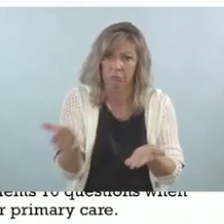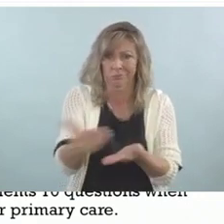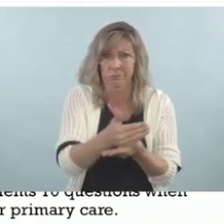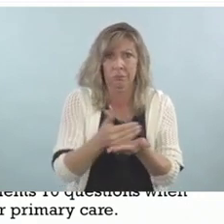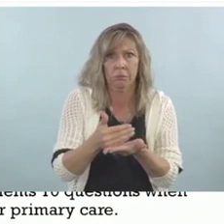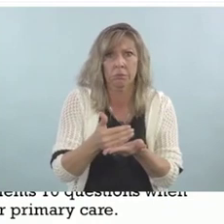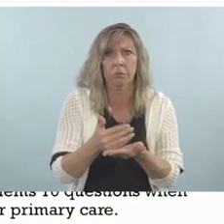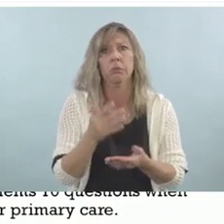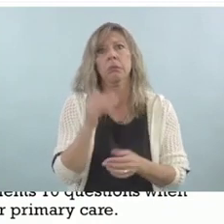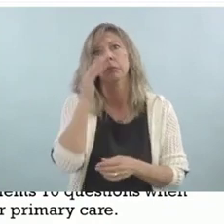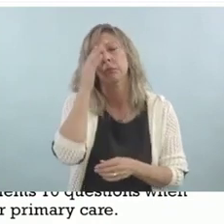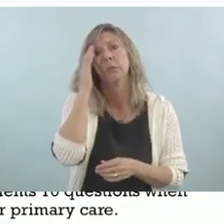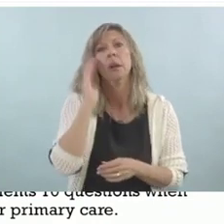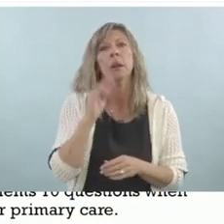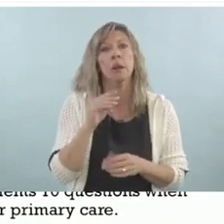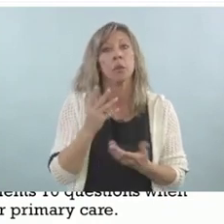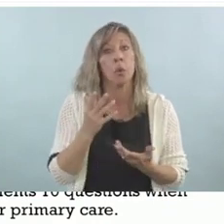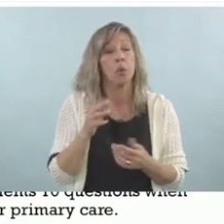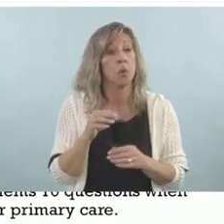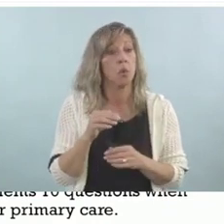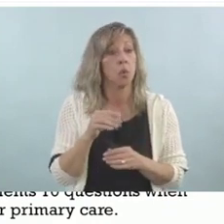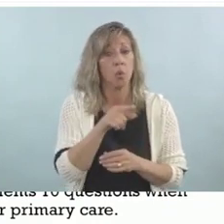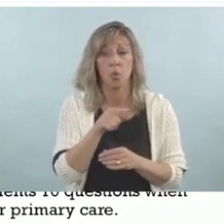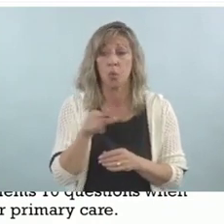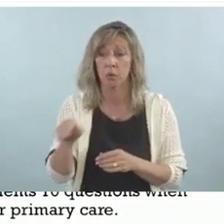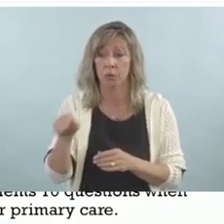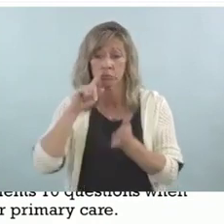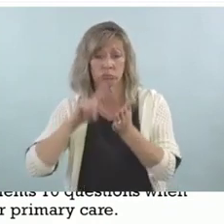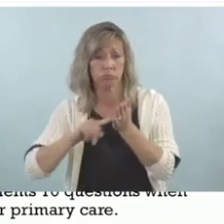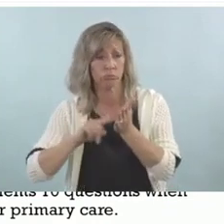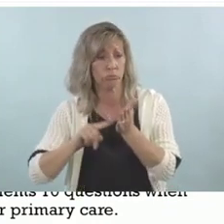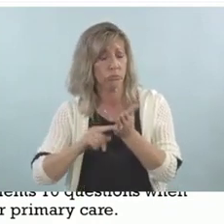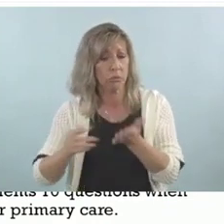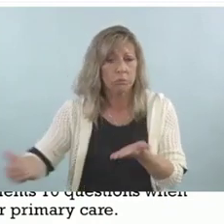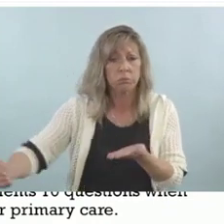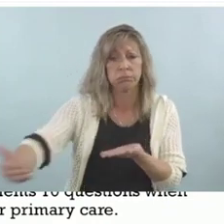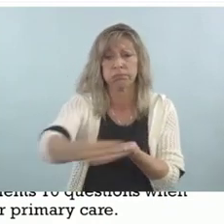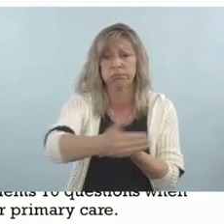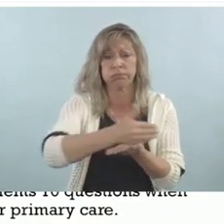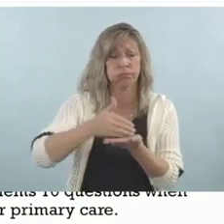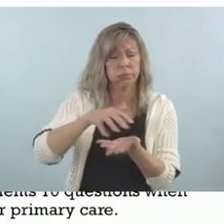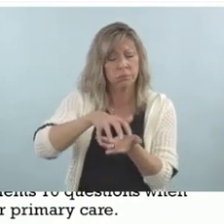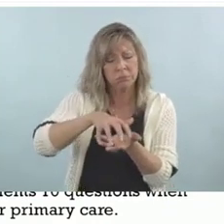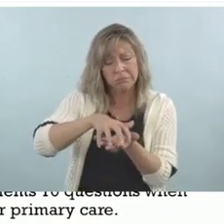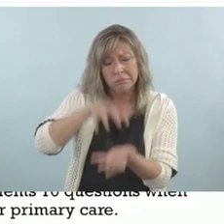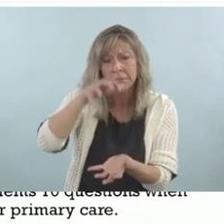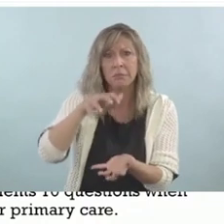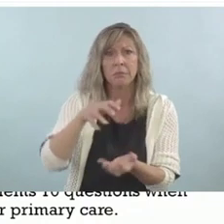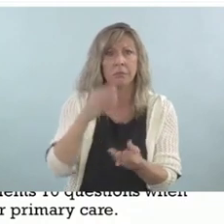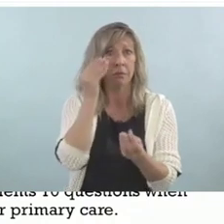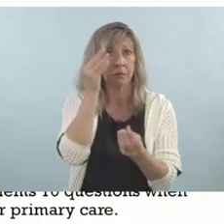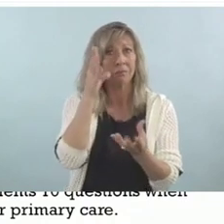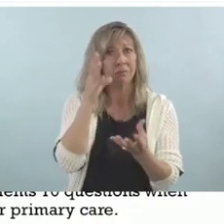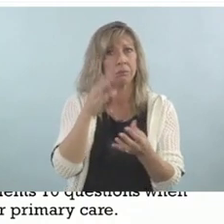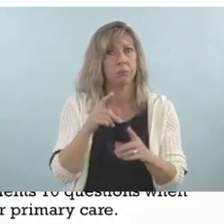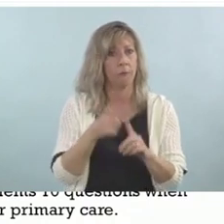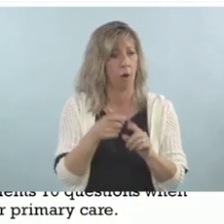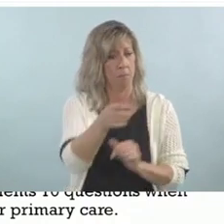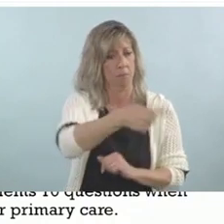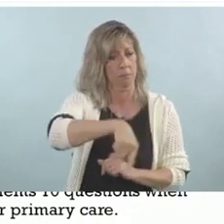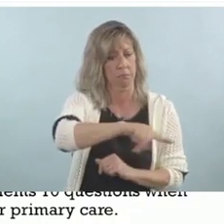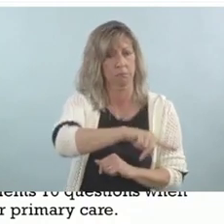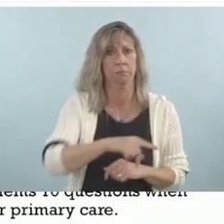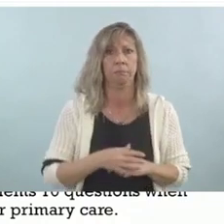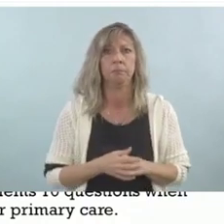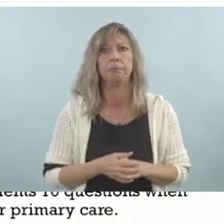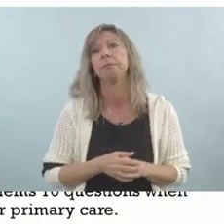They got a massive amount of data on this whole cohort of people. So let's go to the next